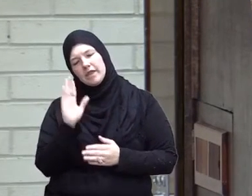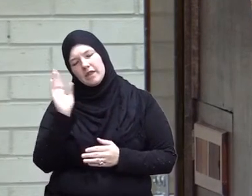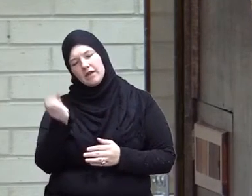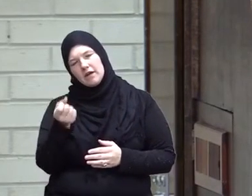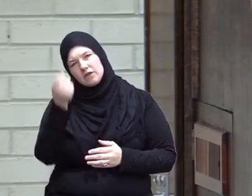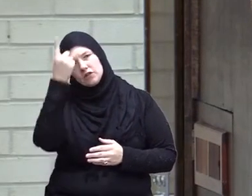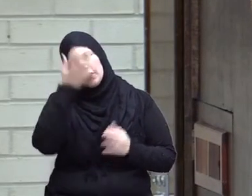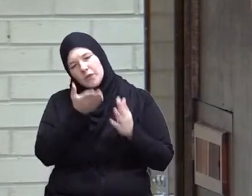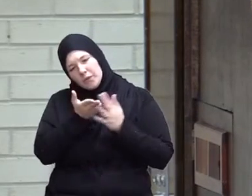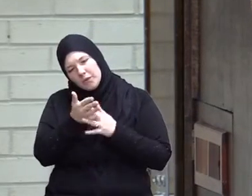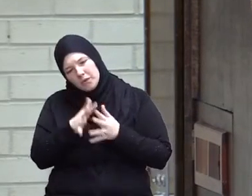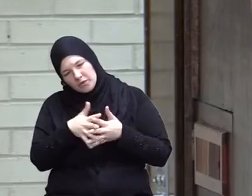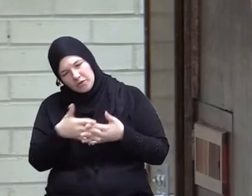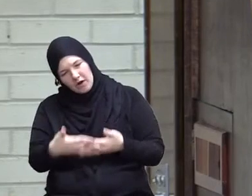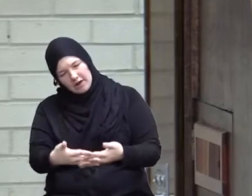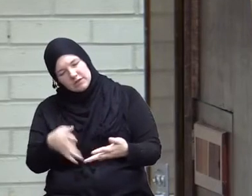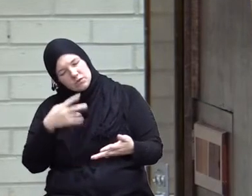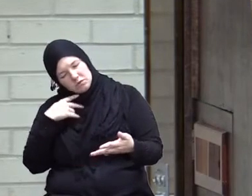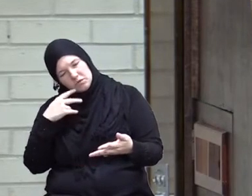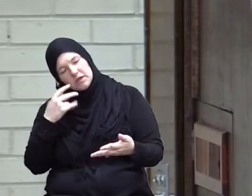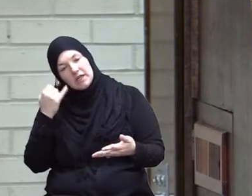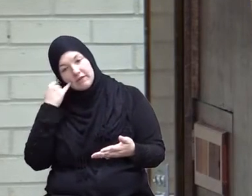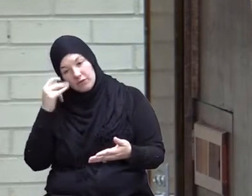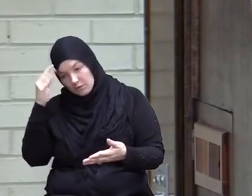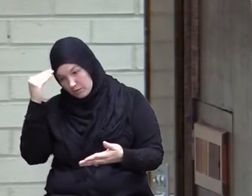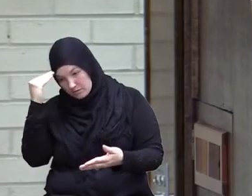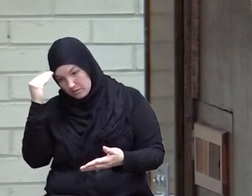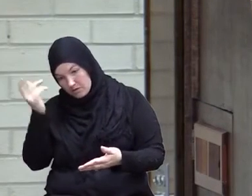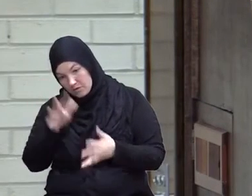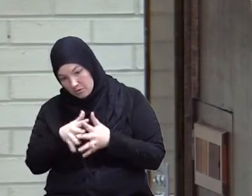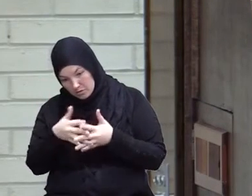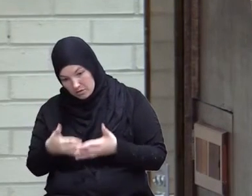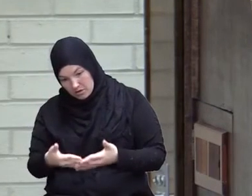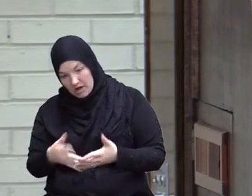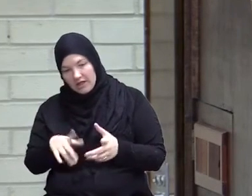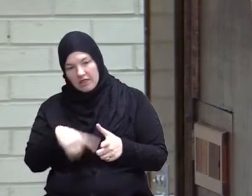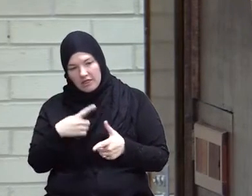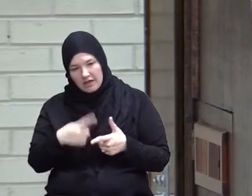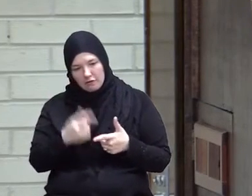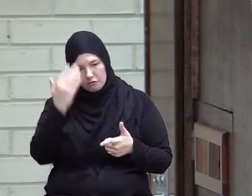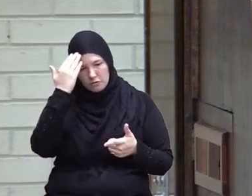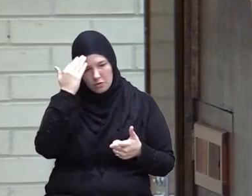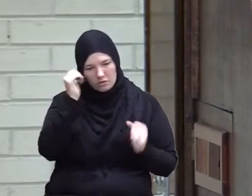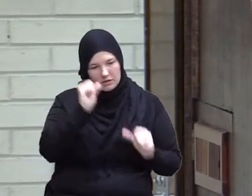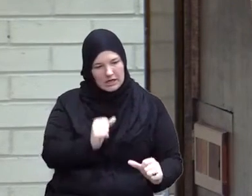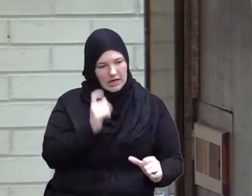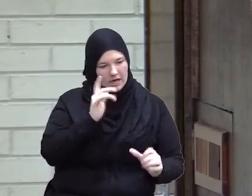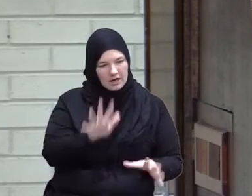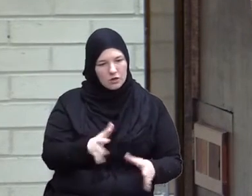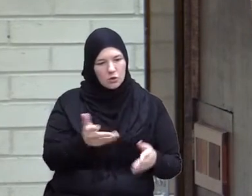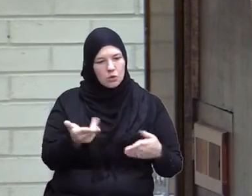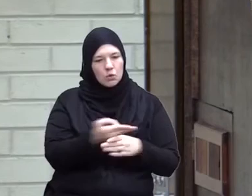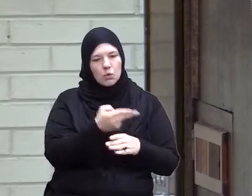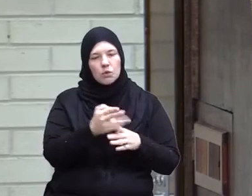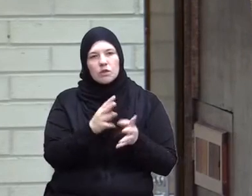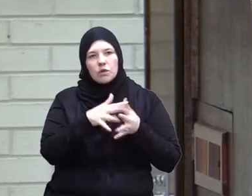because the Quran is distinguished for being a living and lively book